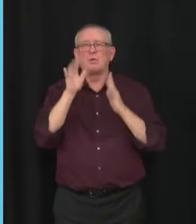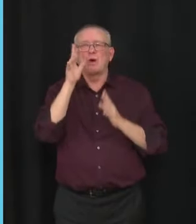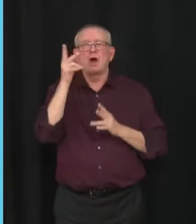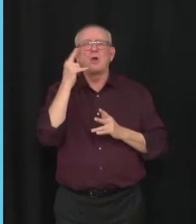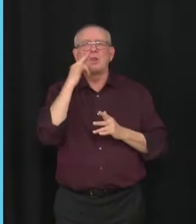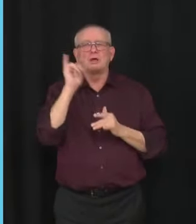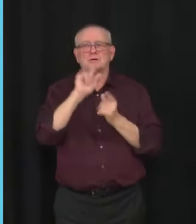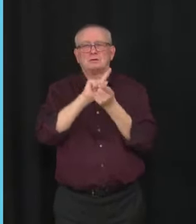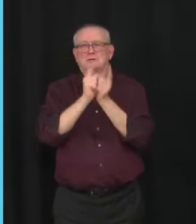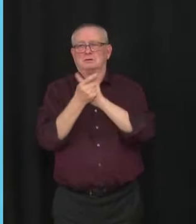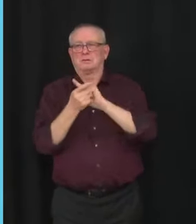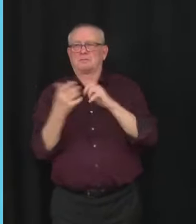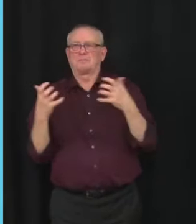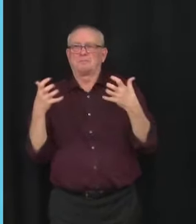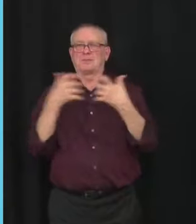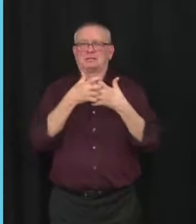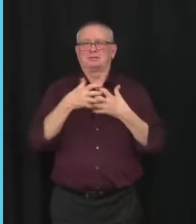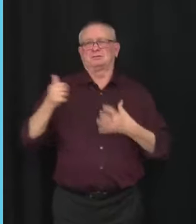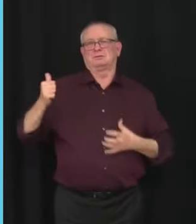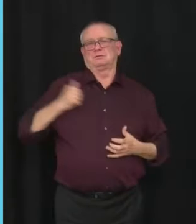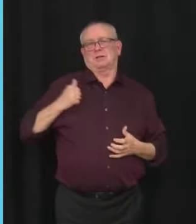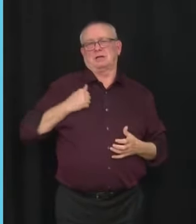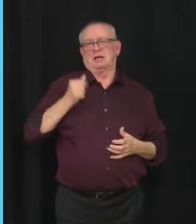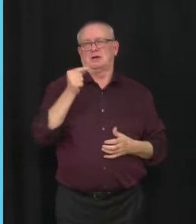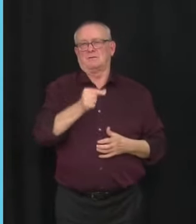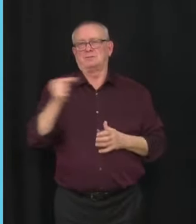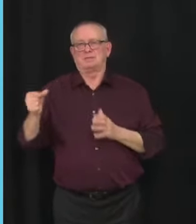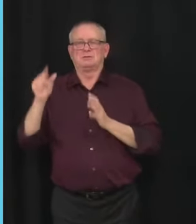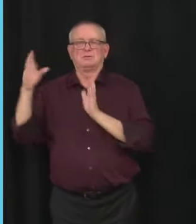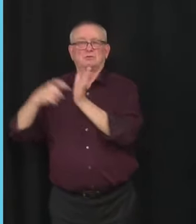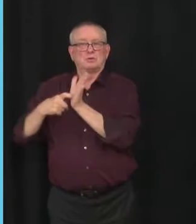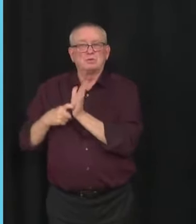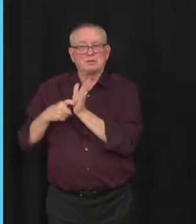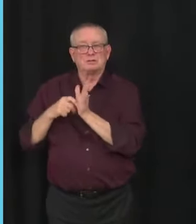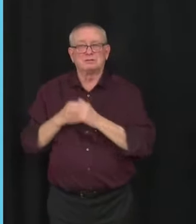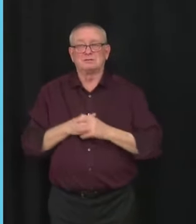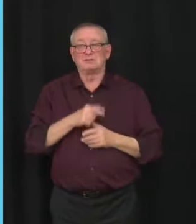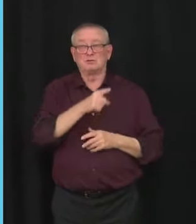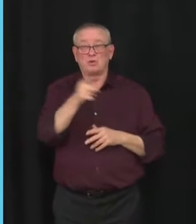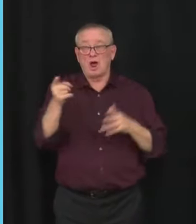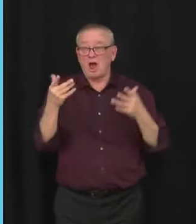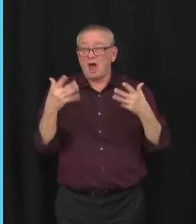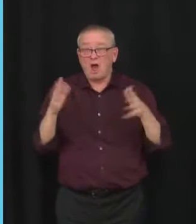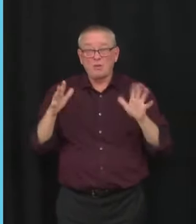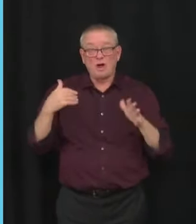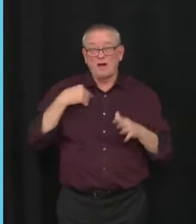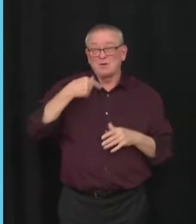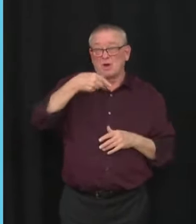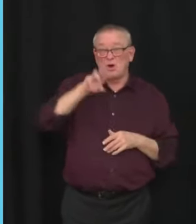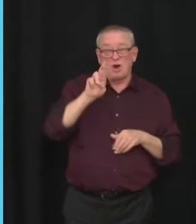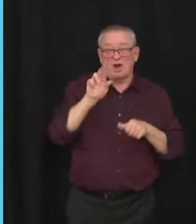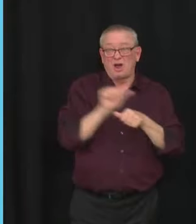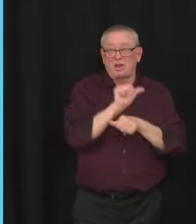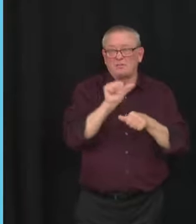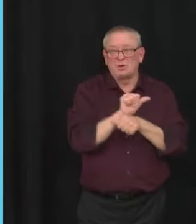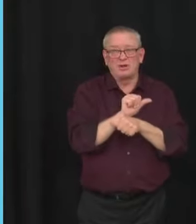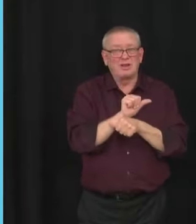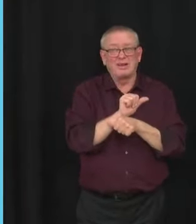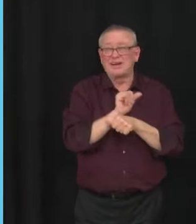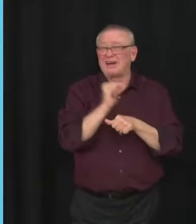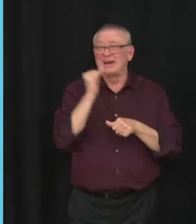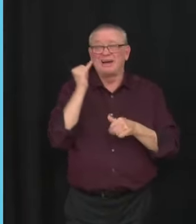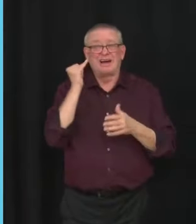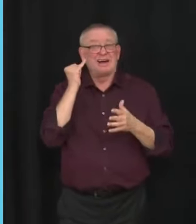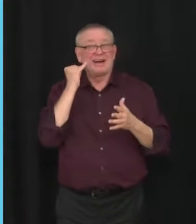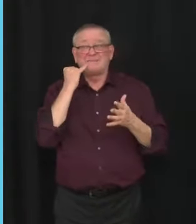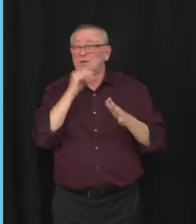and international travel. If you already have your QR code vaccination record and aren't planning to travel, you don't need to worry about